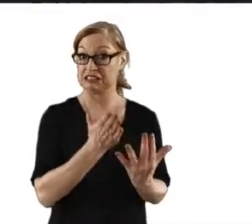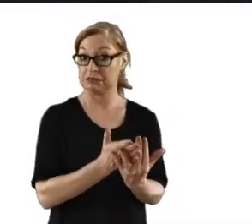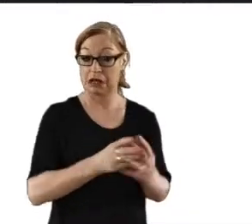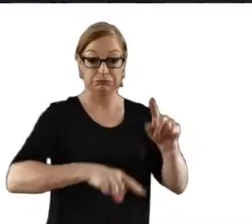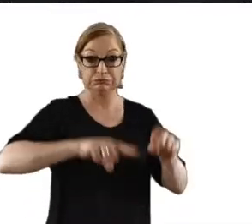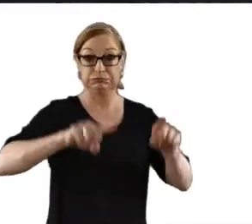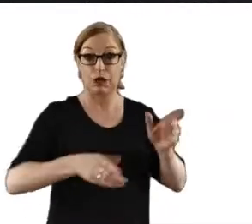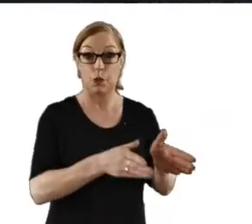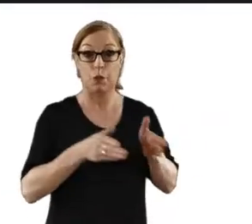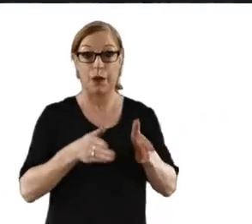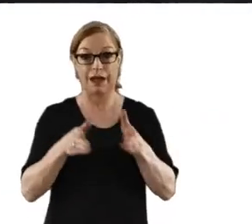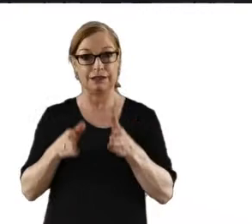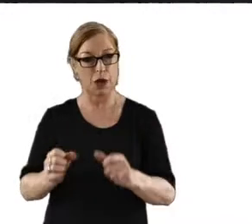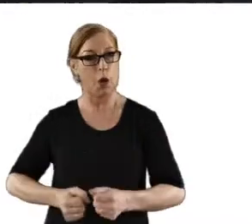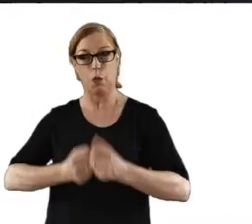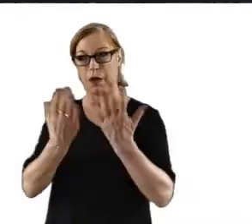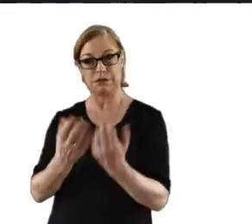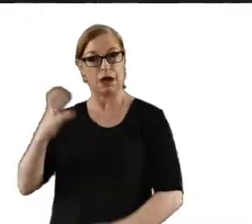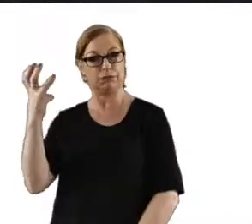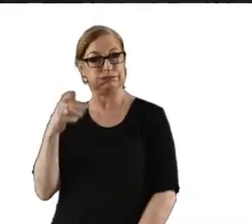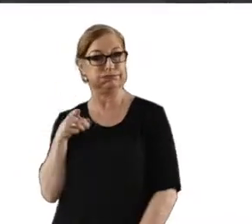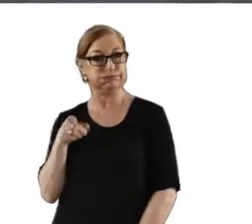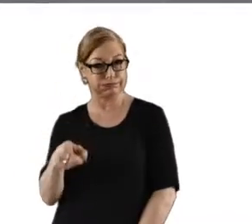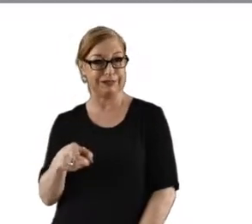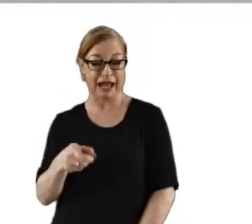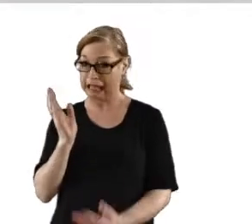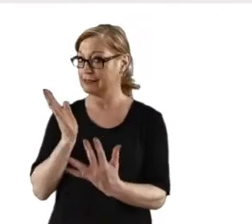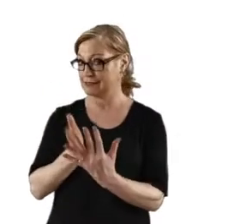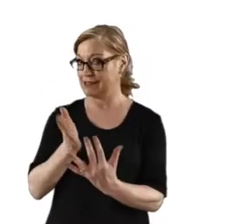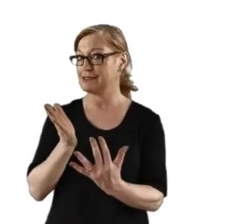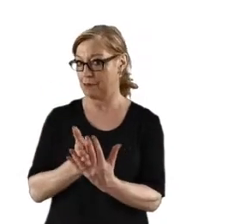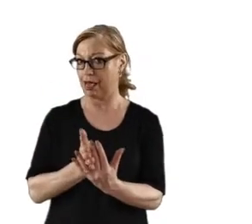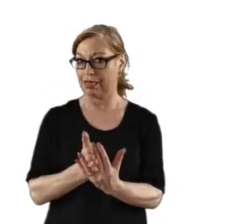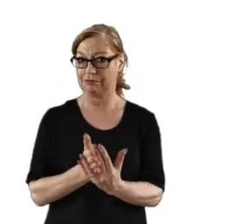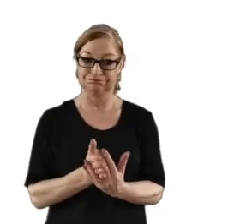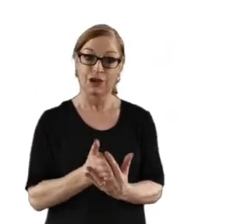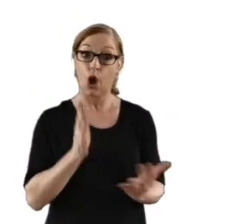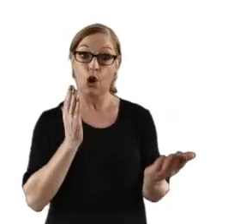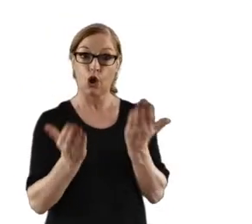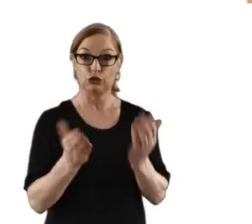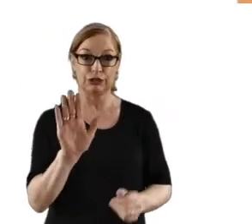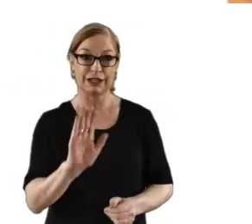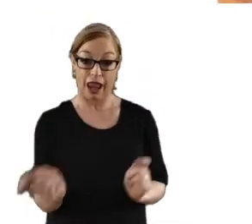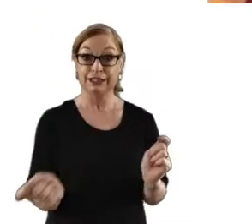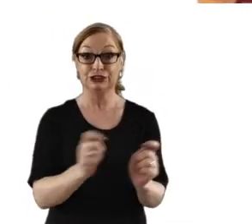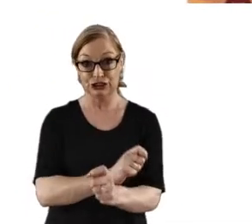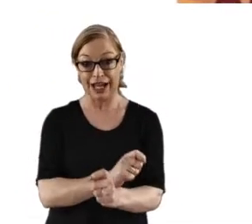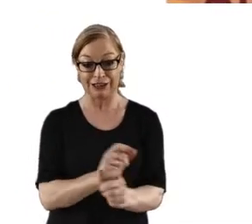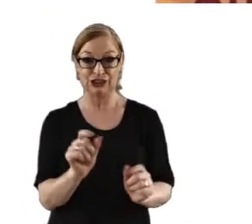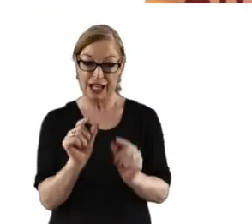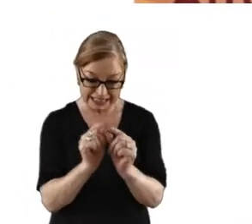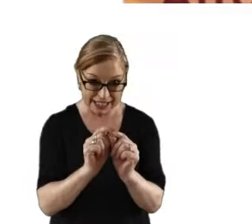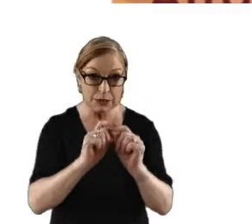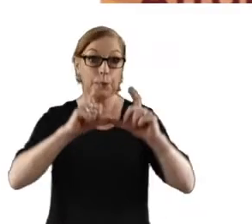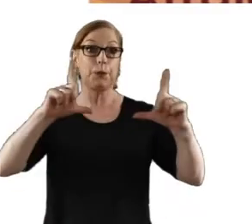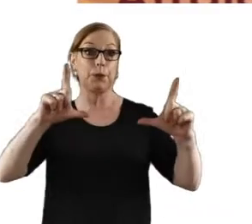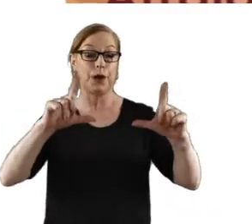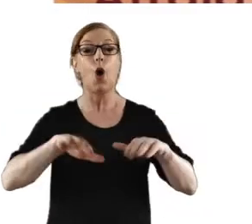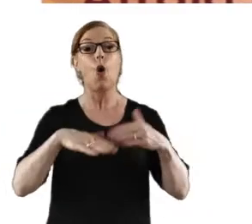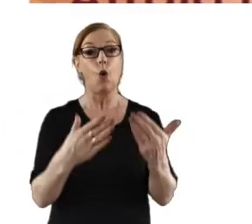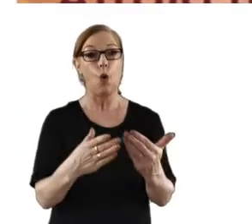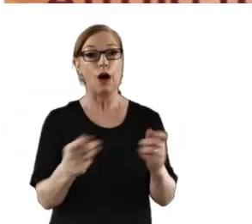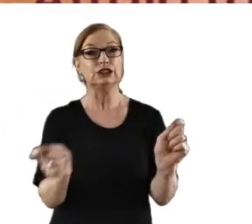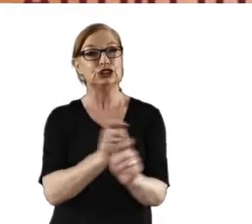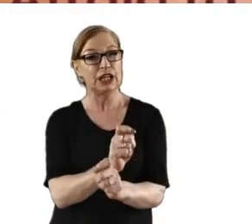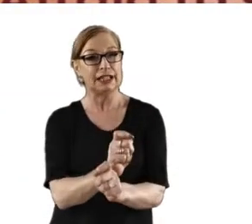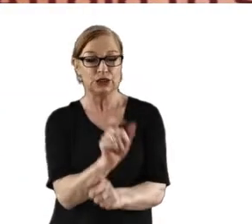They embrace accessibility in a number of ways, including their website, which has several accessibility features such as the